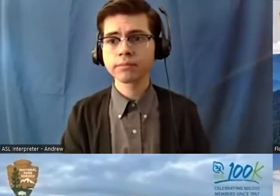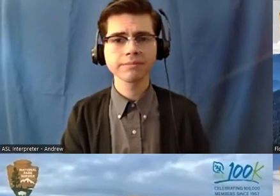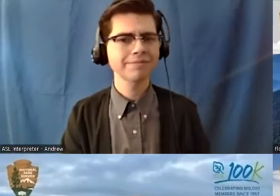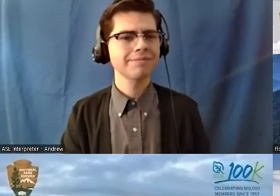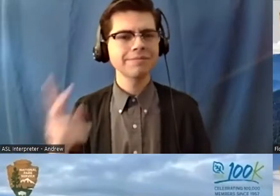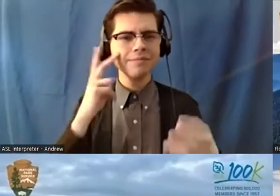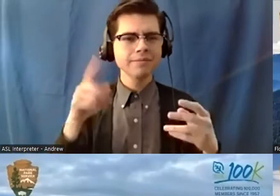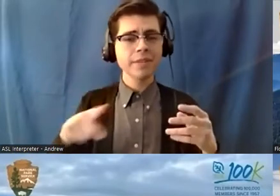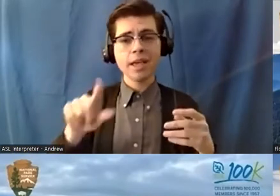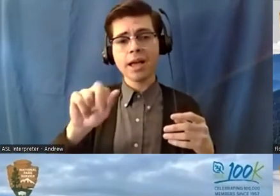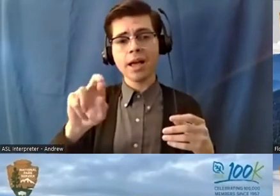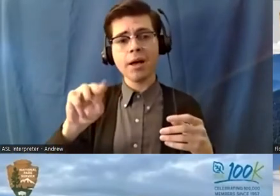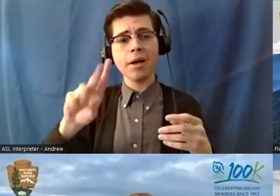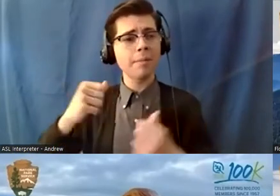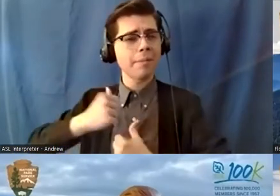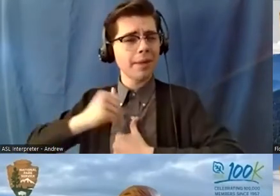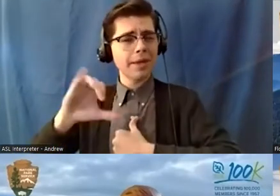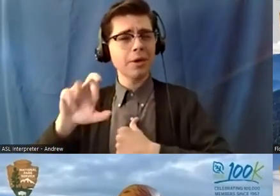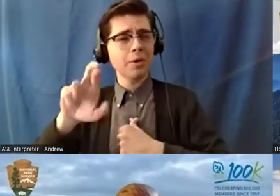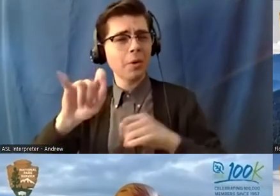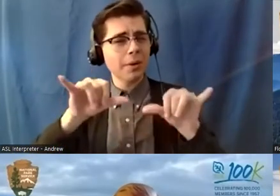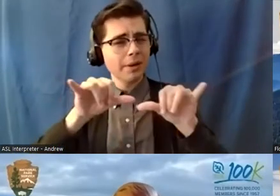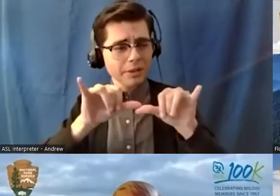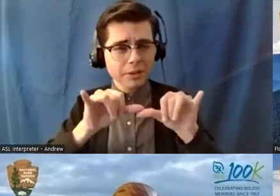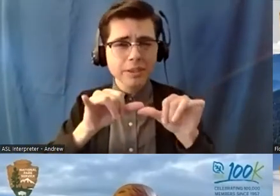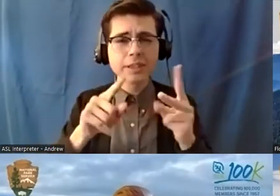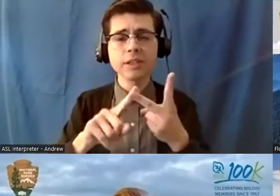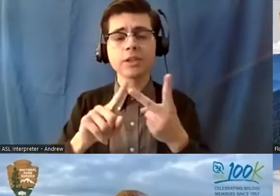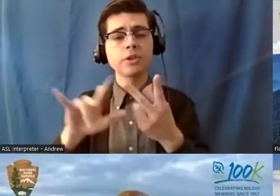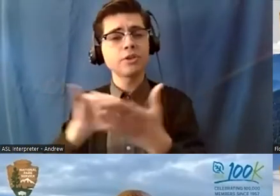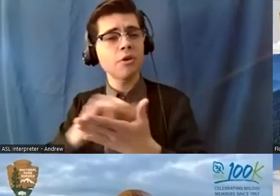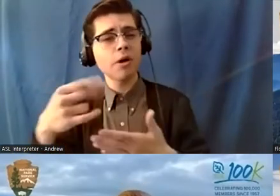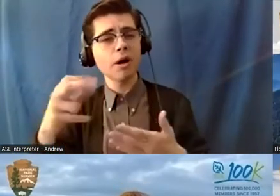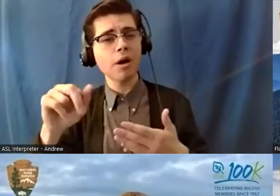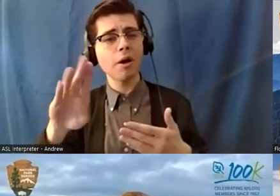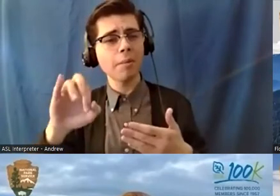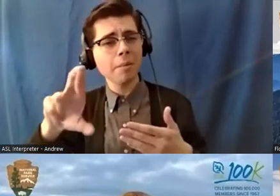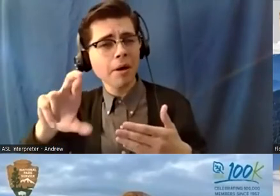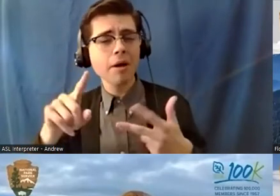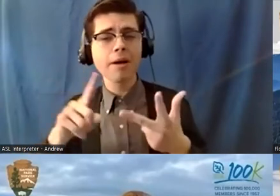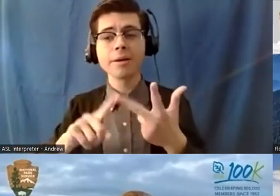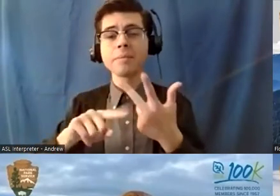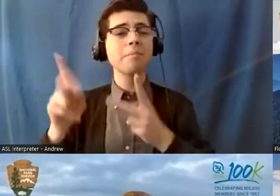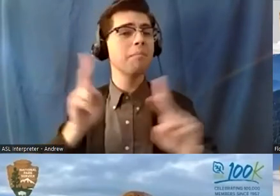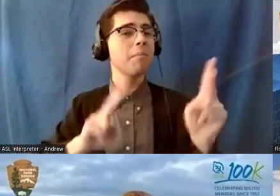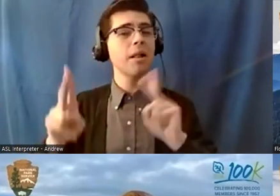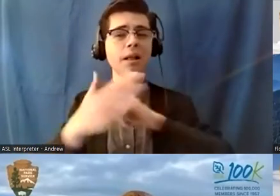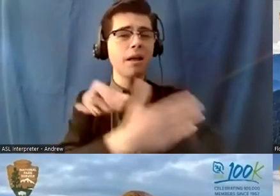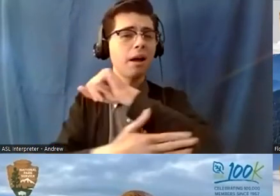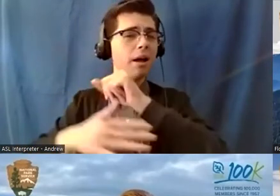uh all of the parks in new york harbor people flew in from all over the country and sea was one of the major